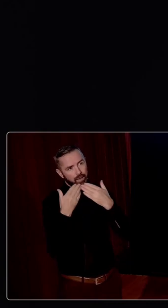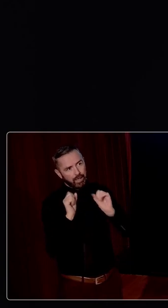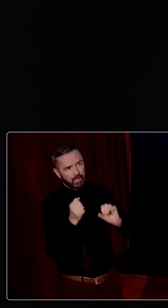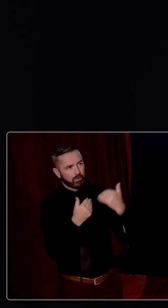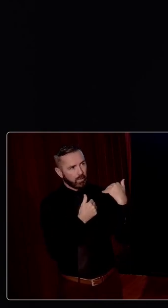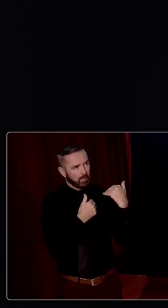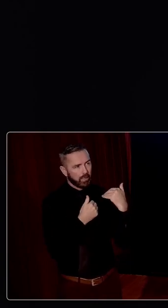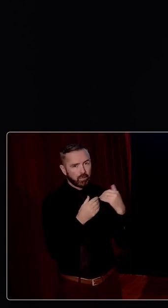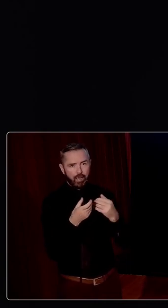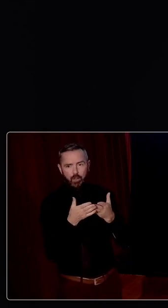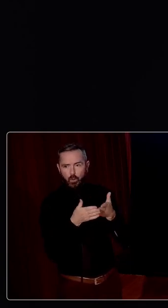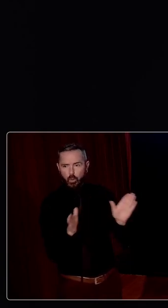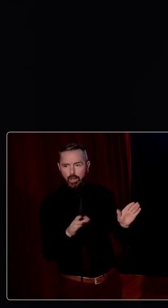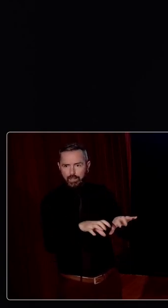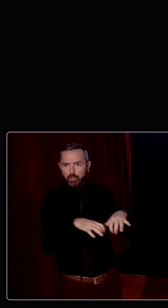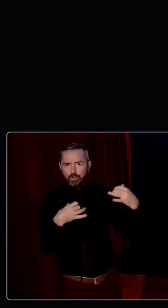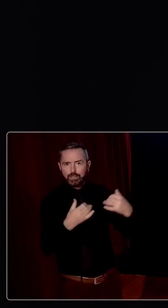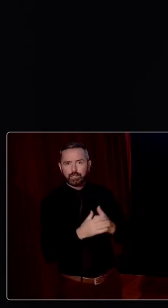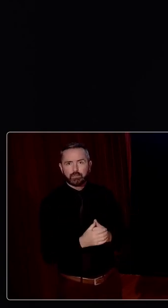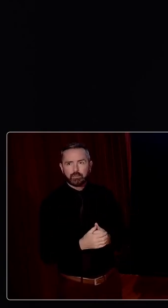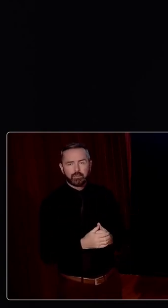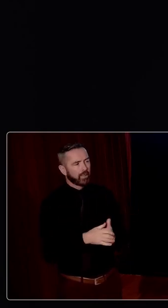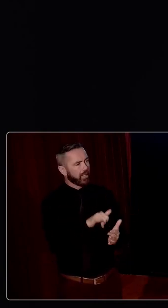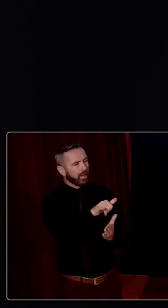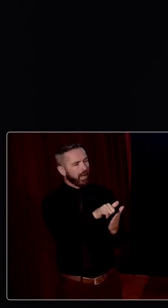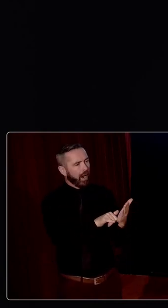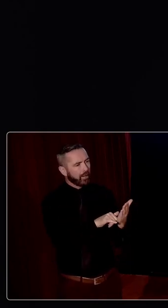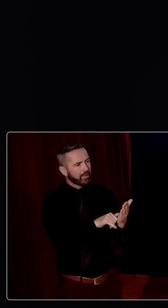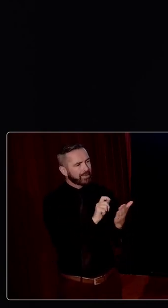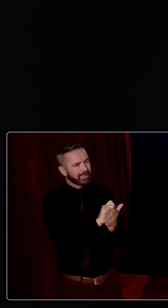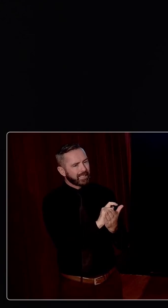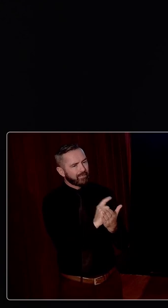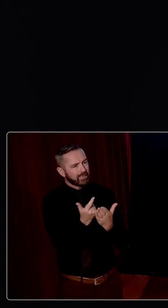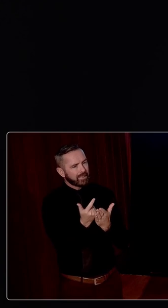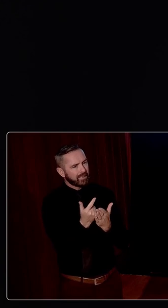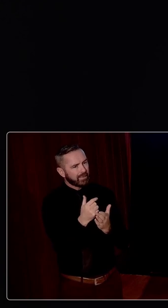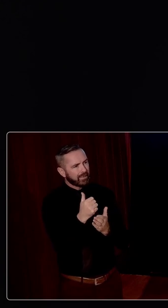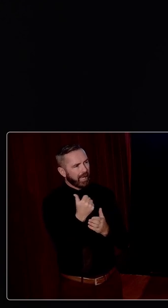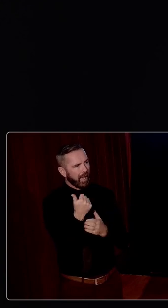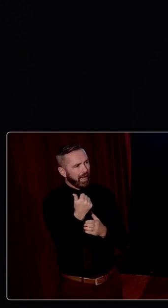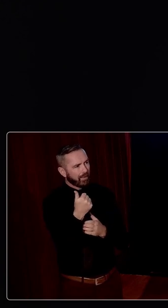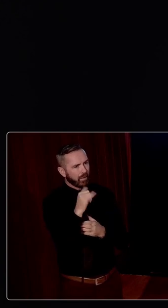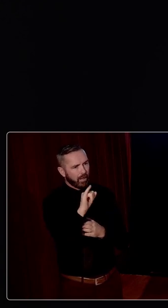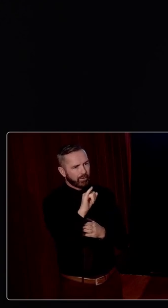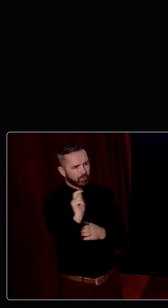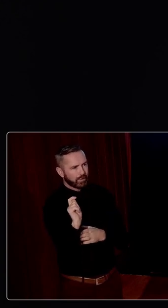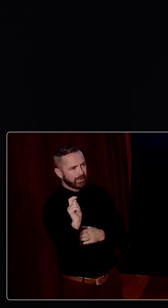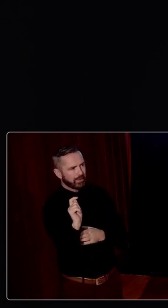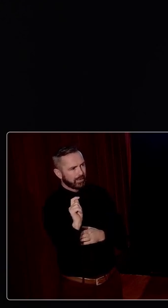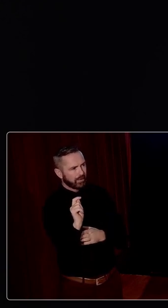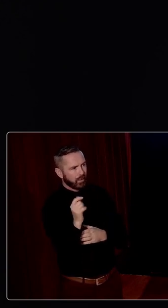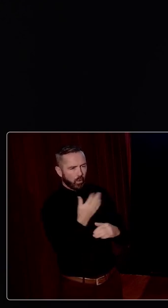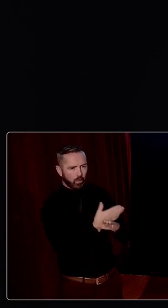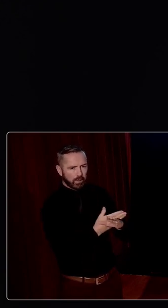role in bringing this to a much wider audience. Article 17 of the Anglo-Irish Treaty set a clock ticking on Ireland's provisional